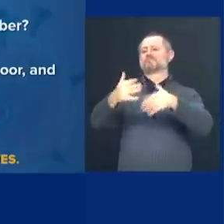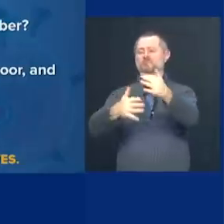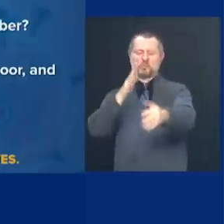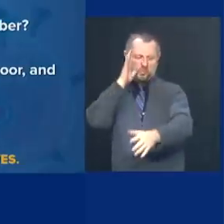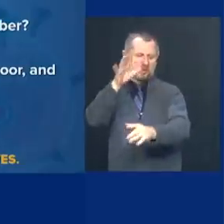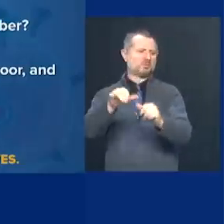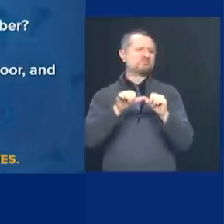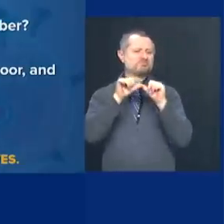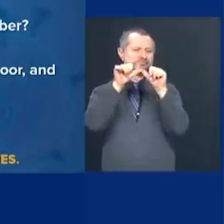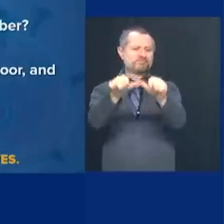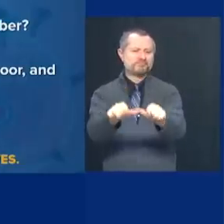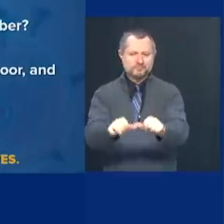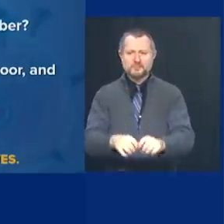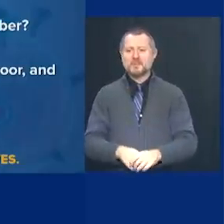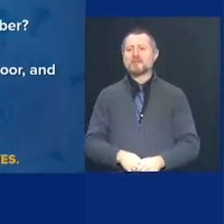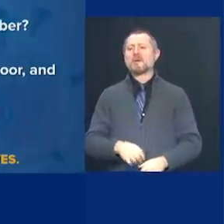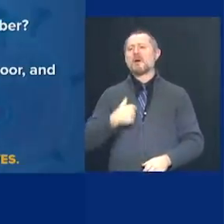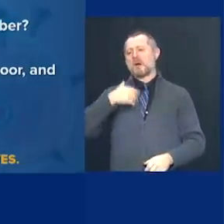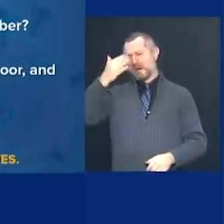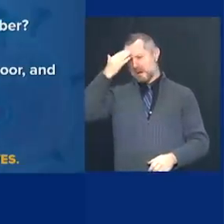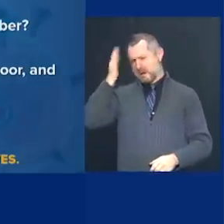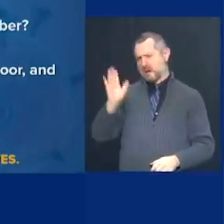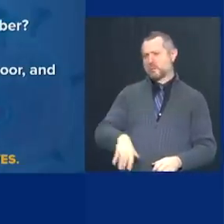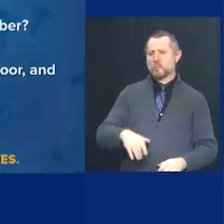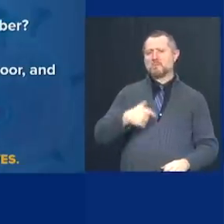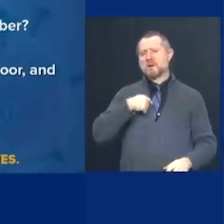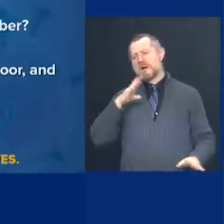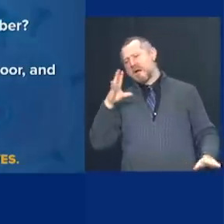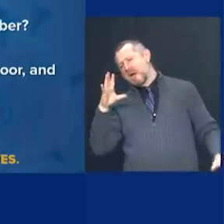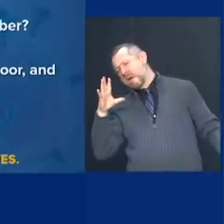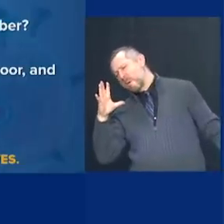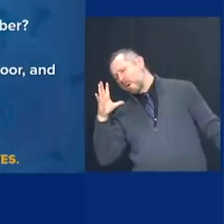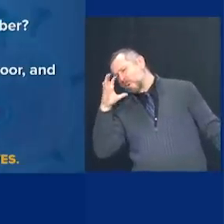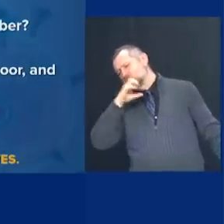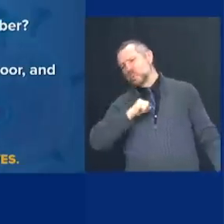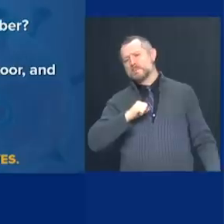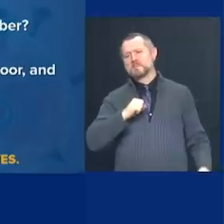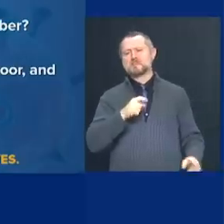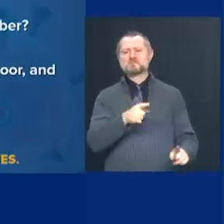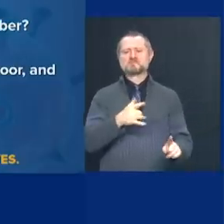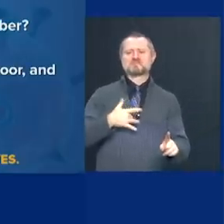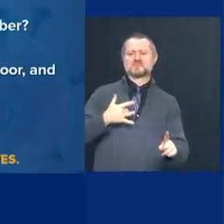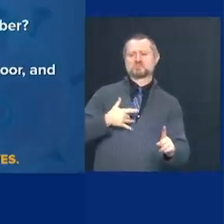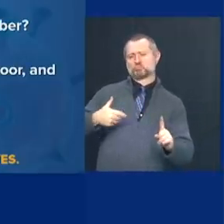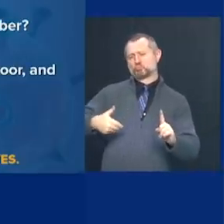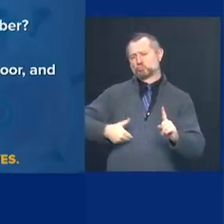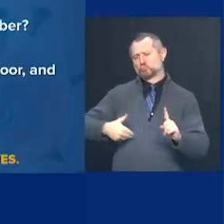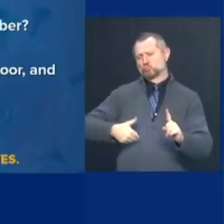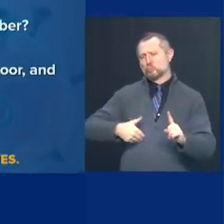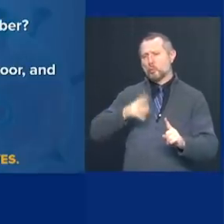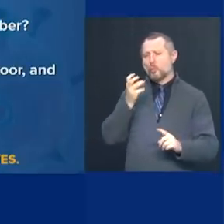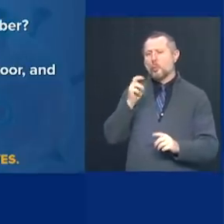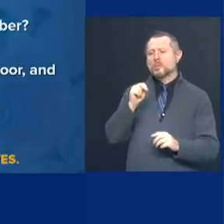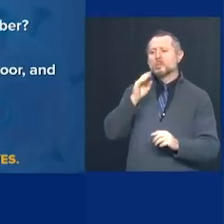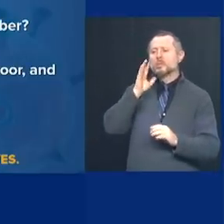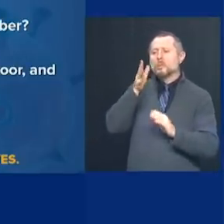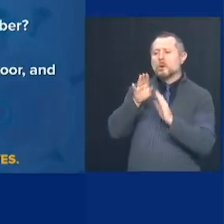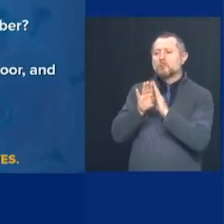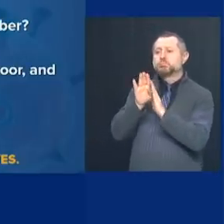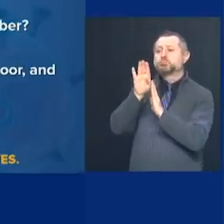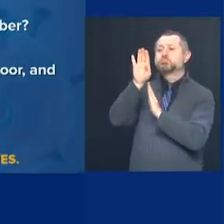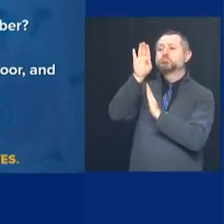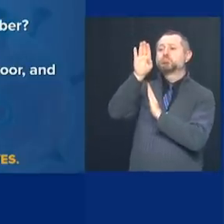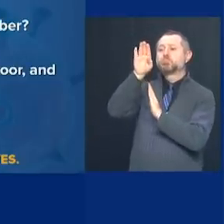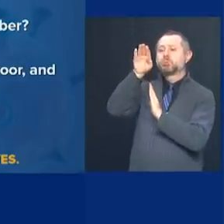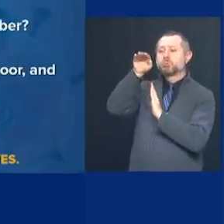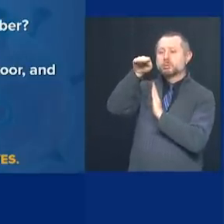trying to guess. And I know it's a guess when we could see a peak to this holiday